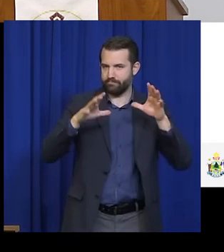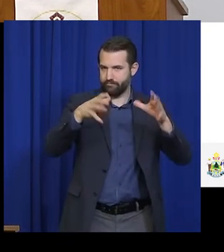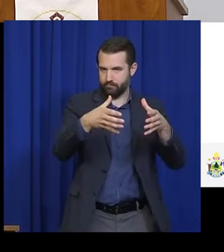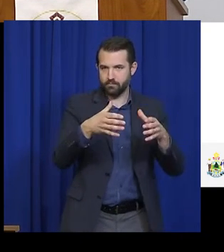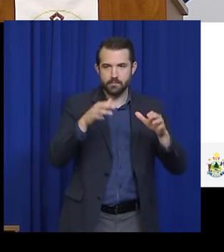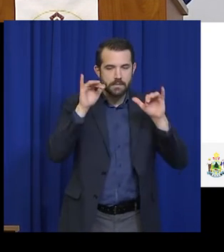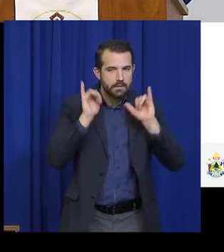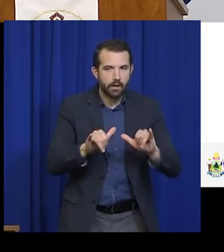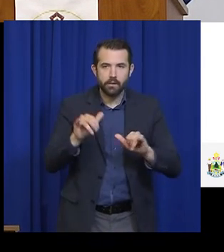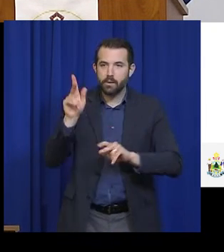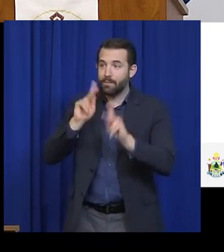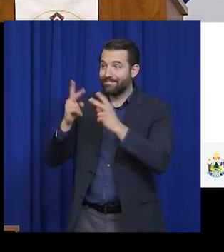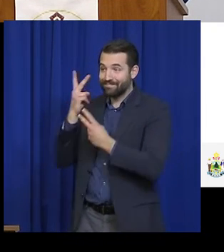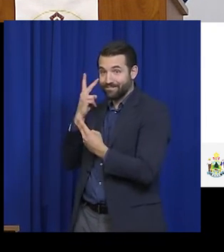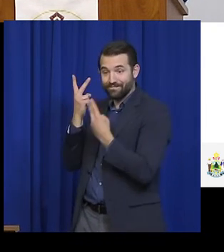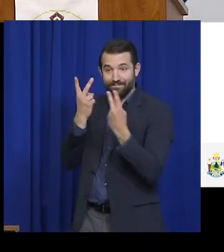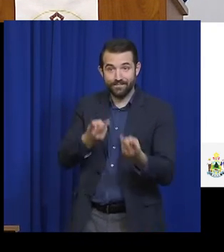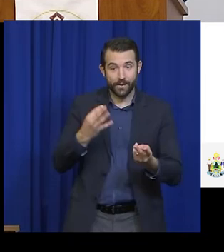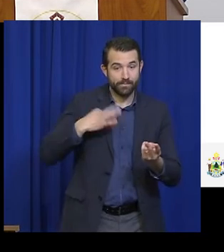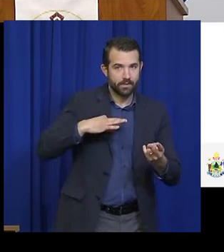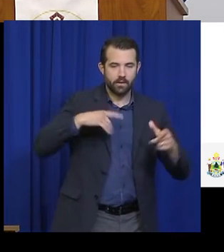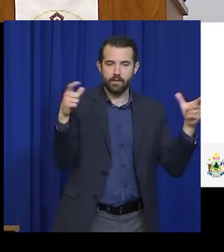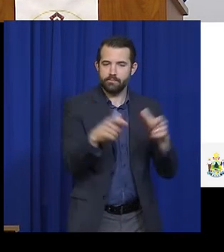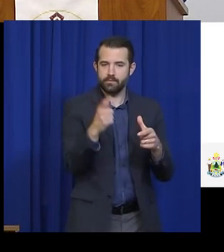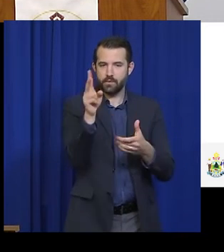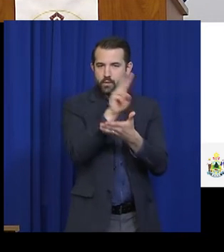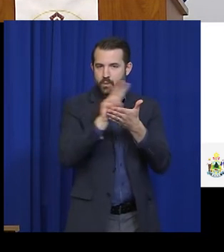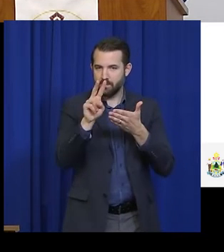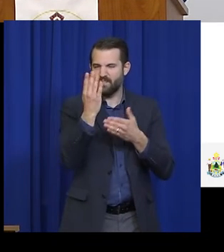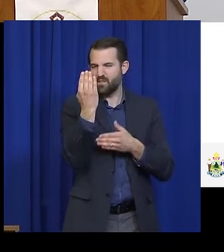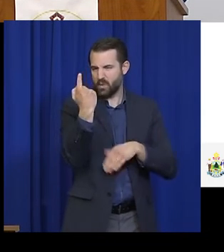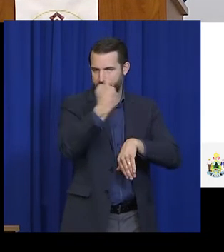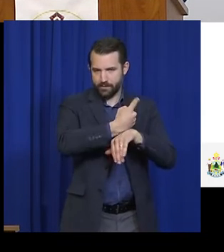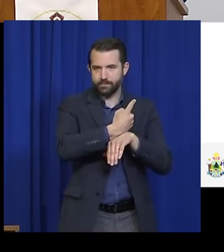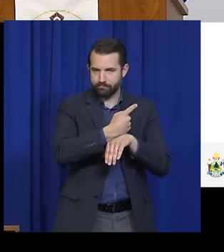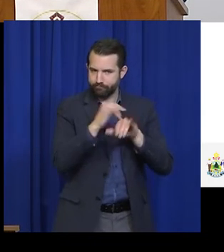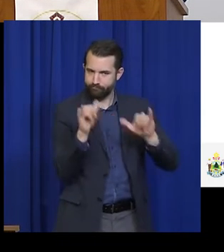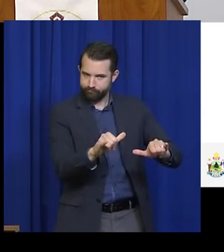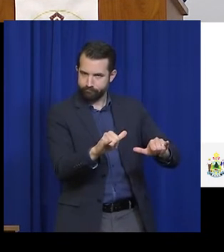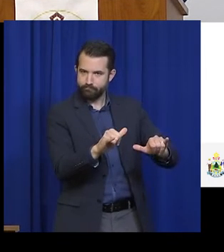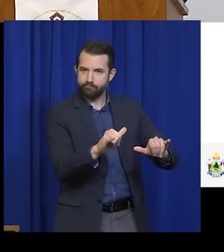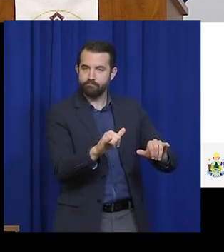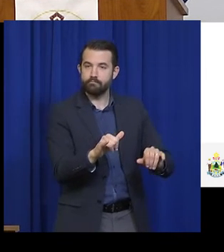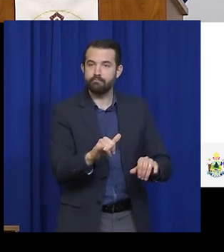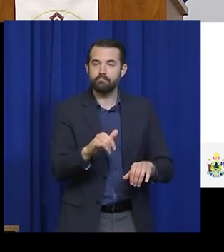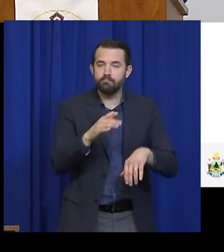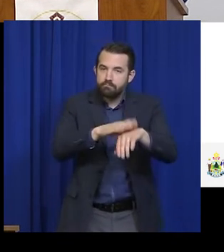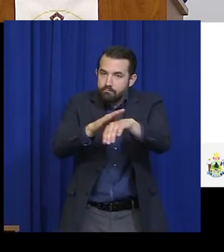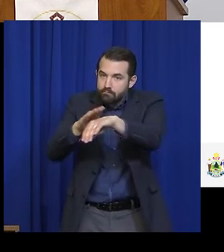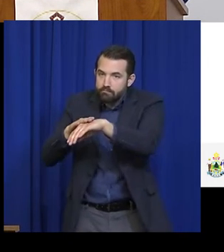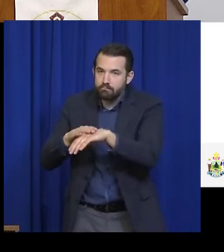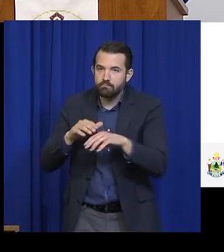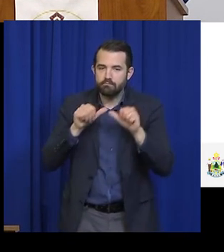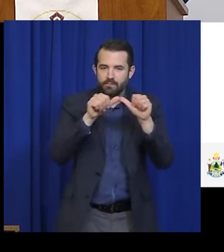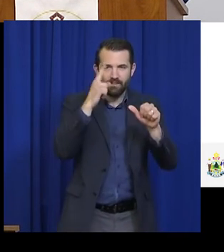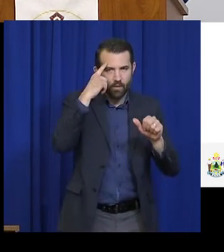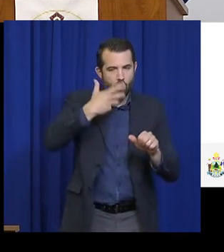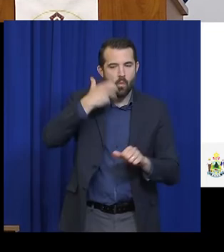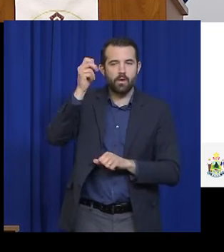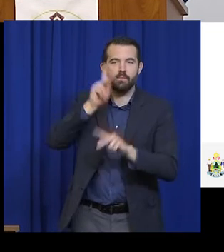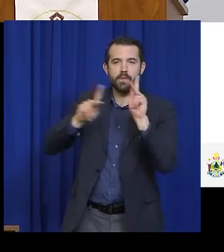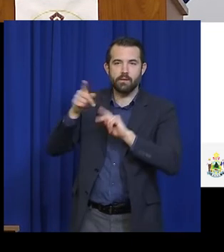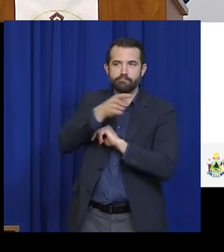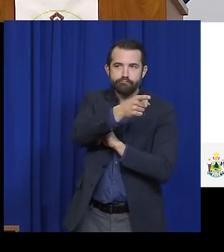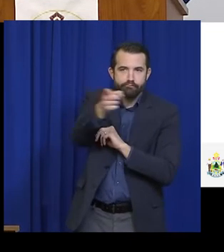entering or re-entering Maine, and special precautions for older Mainers and people who are at